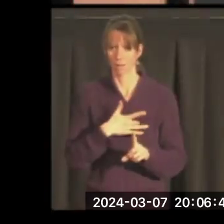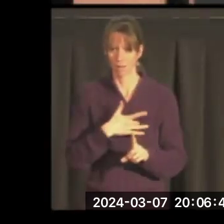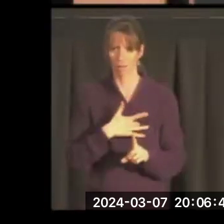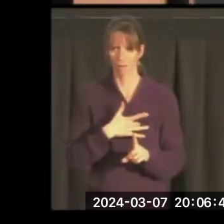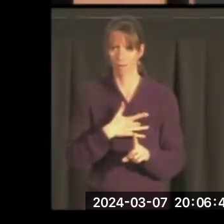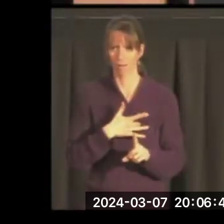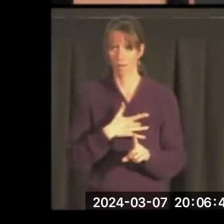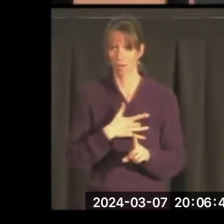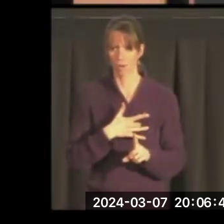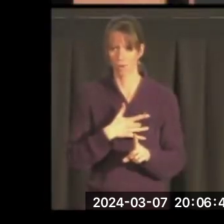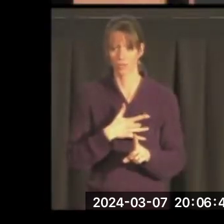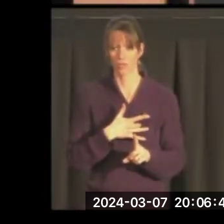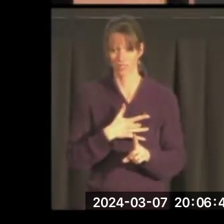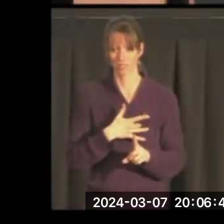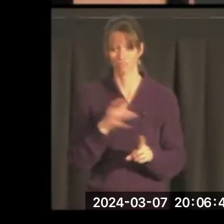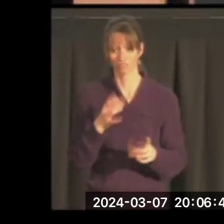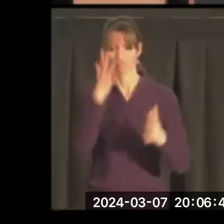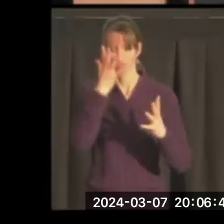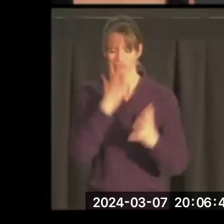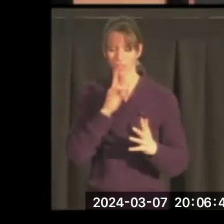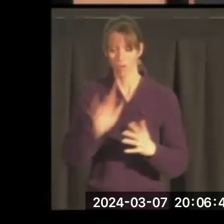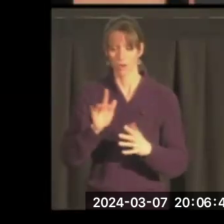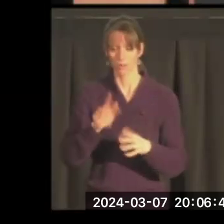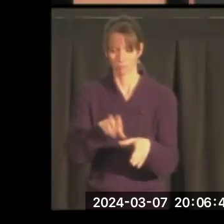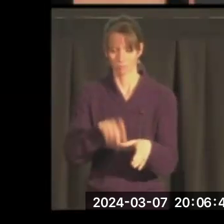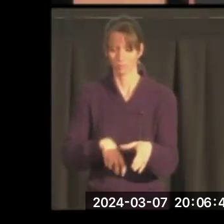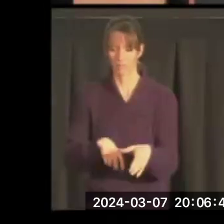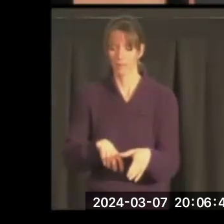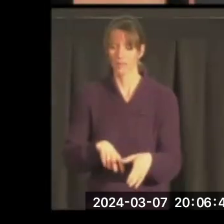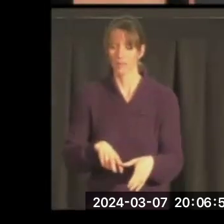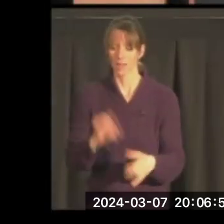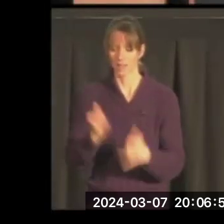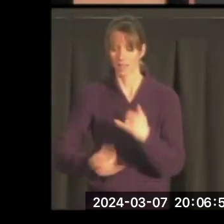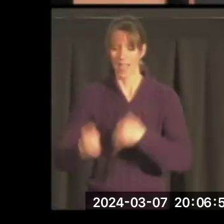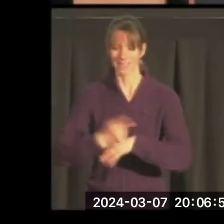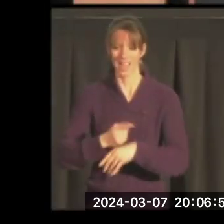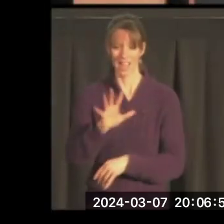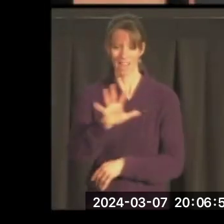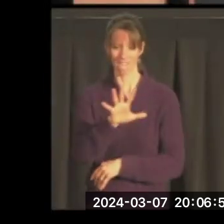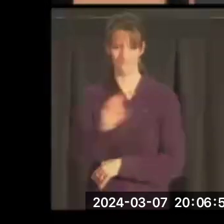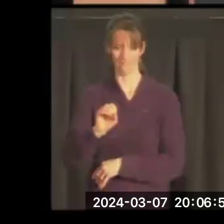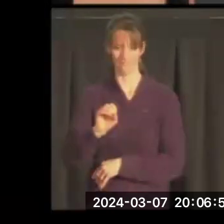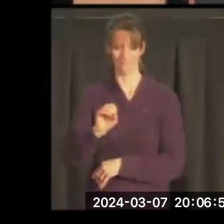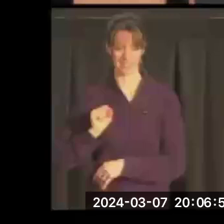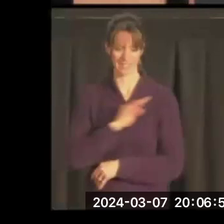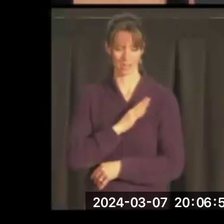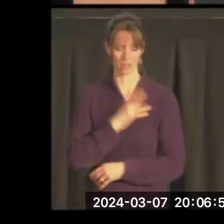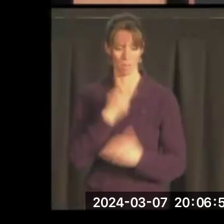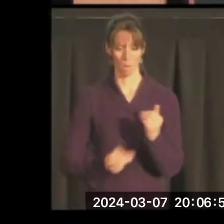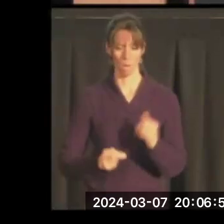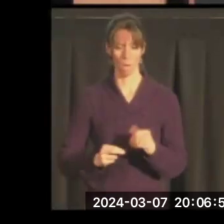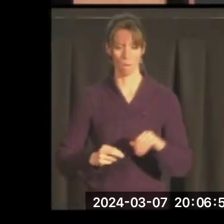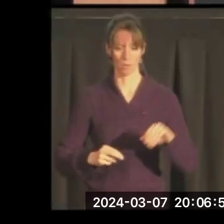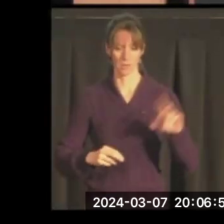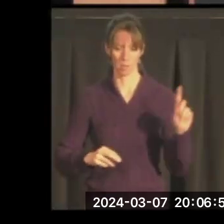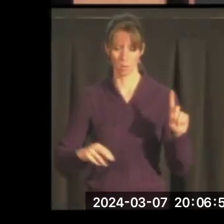dramatic loss. On his last day, 50 senators of both parties, Liberal and Democrats, stood